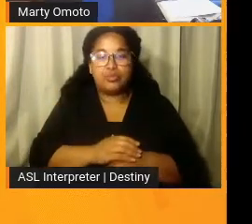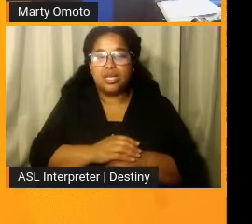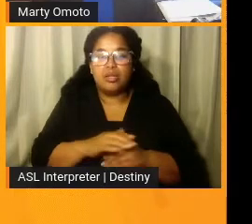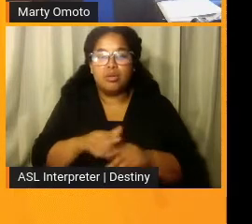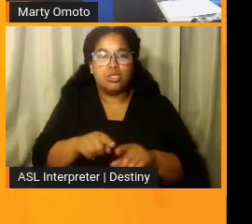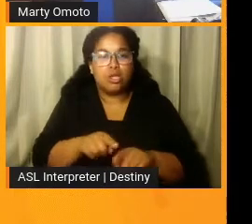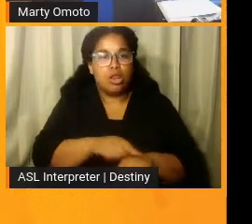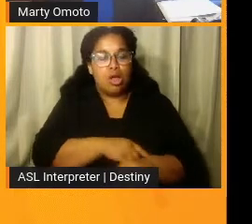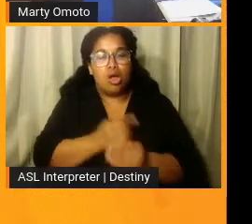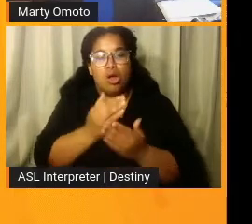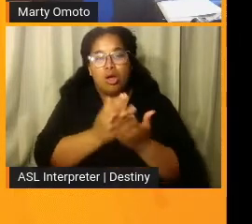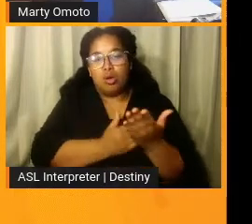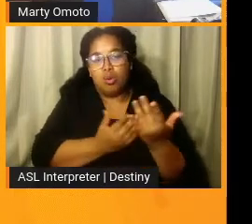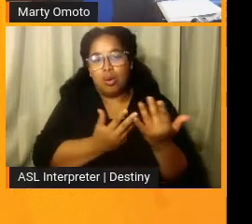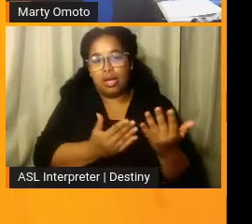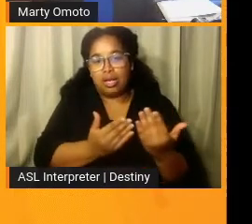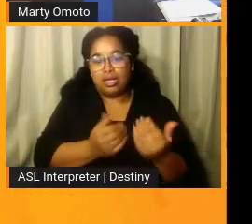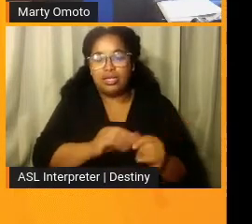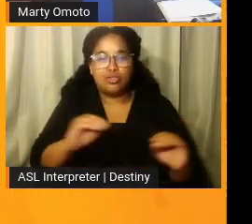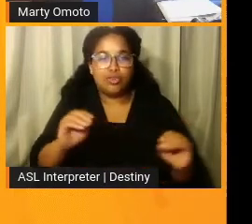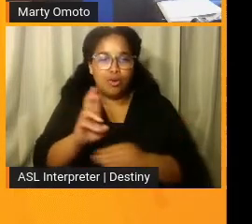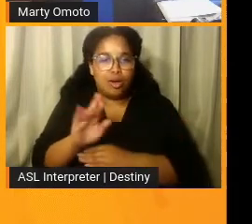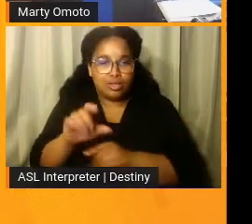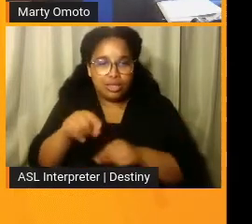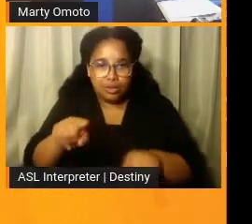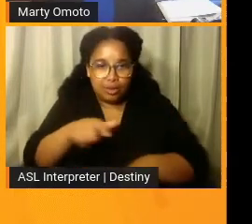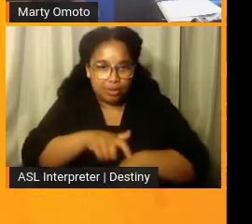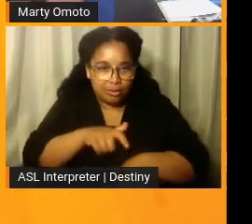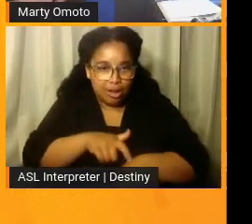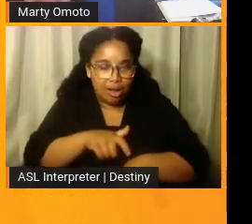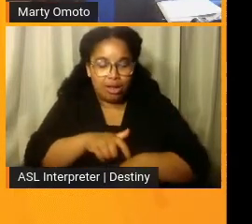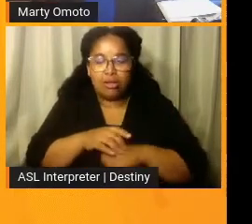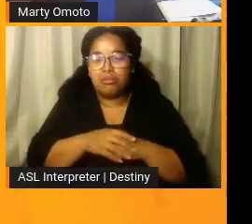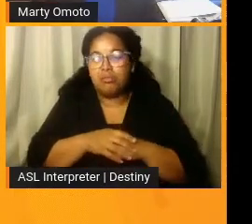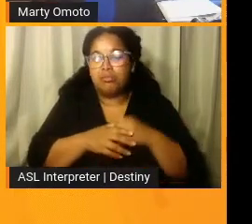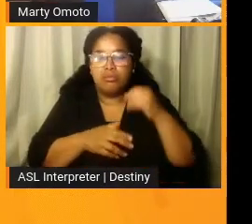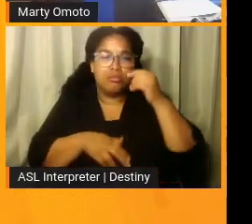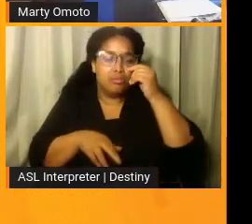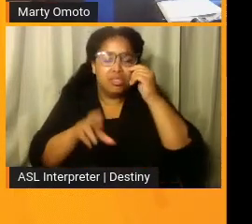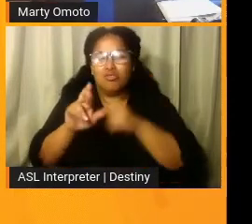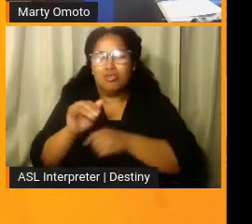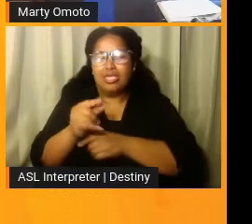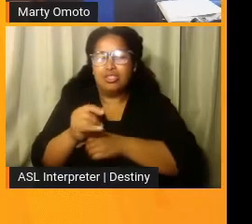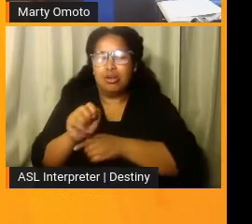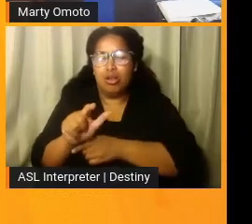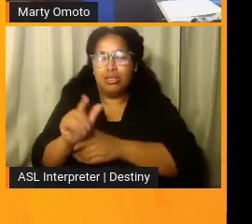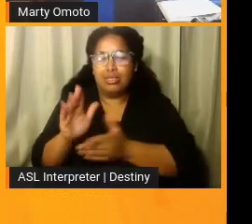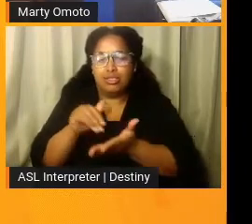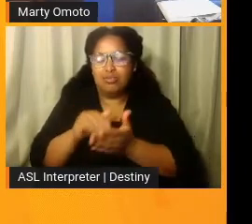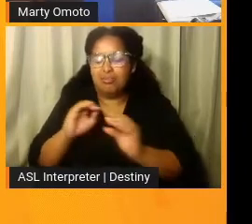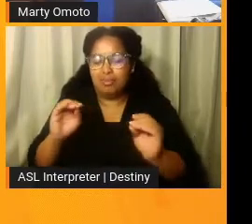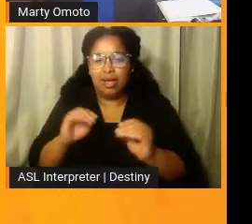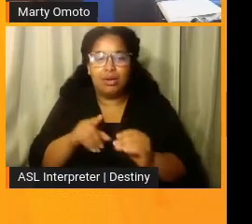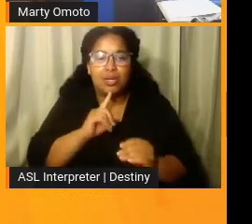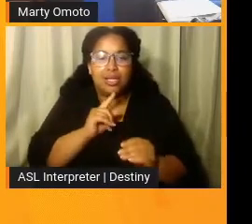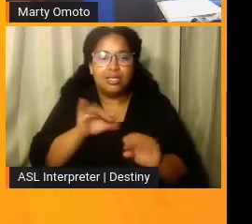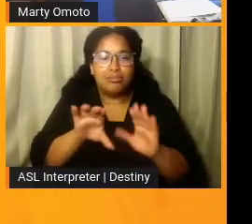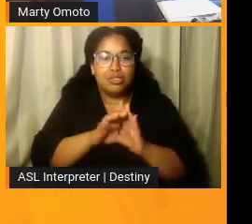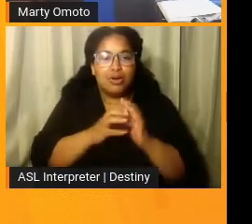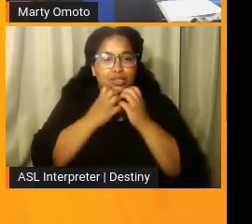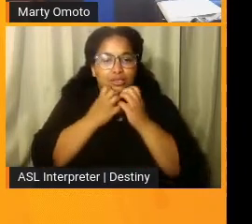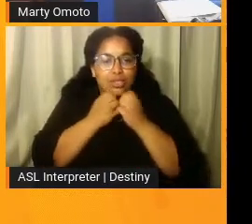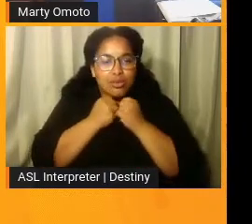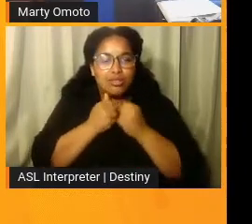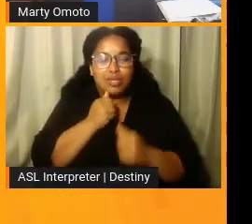lists. There was no regional centers at the time. And this is one of the pictures that I really treasure of, of